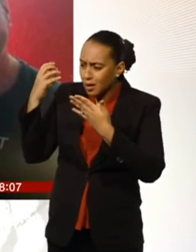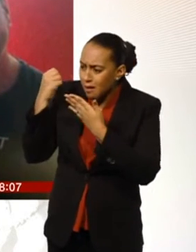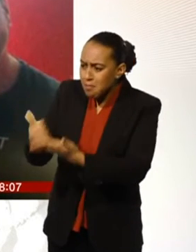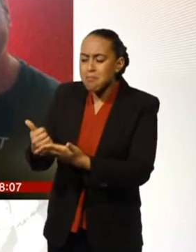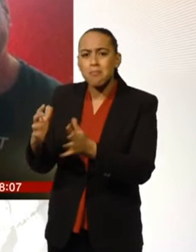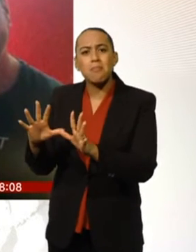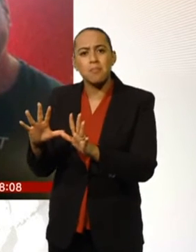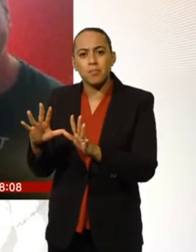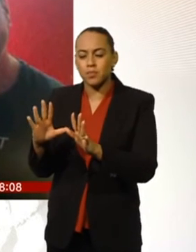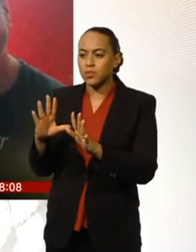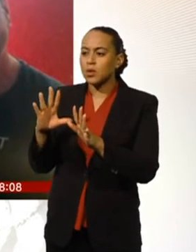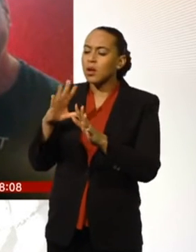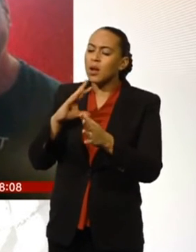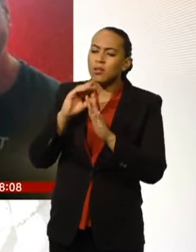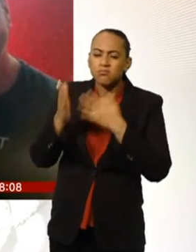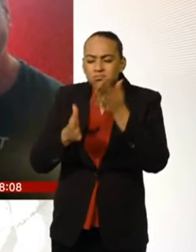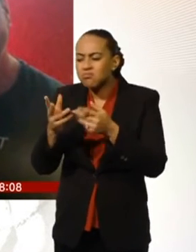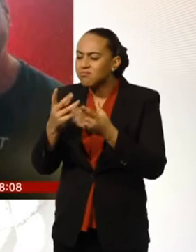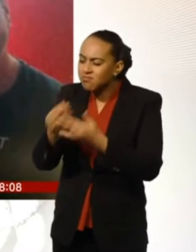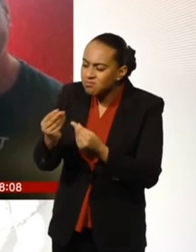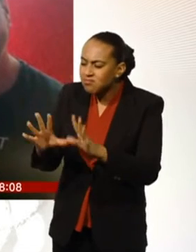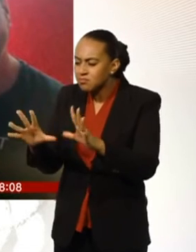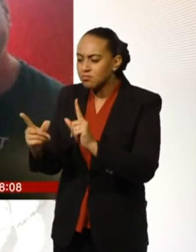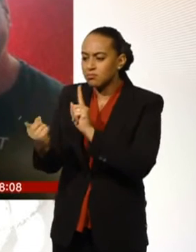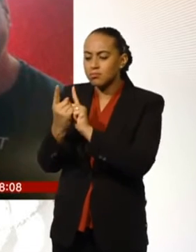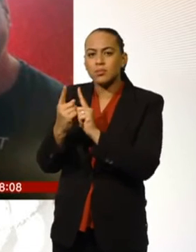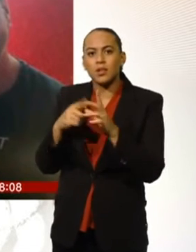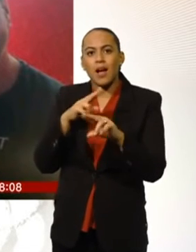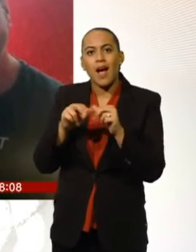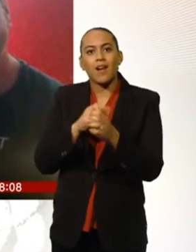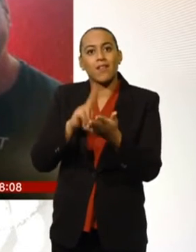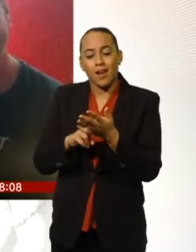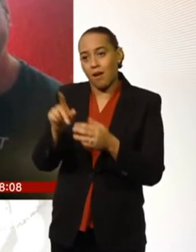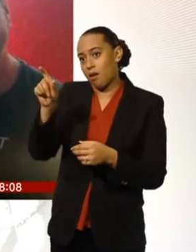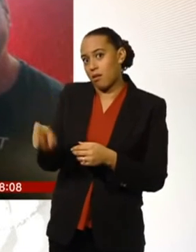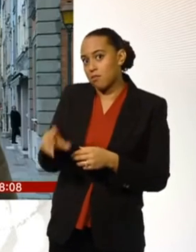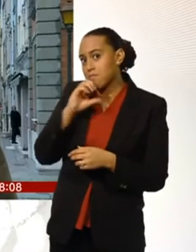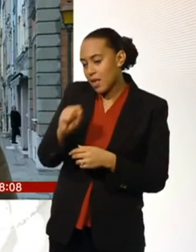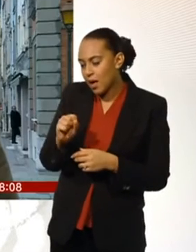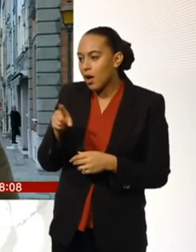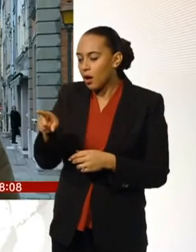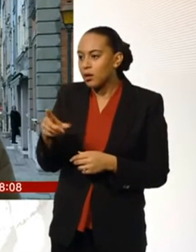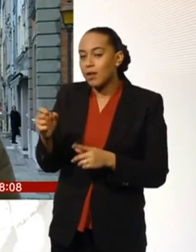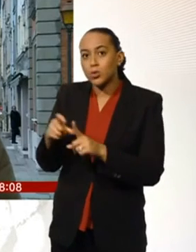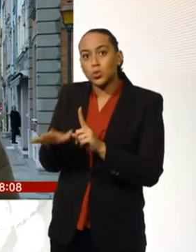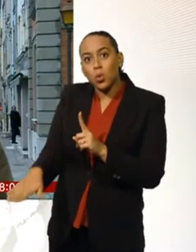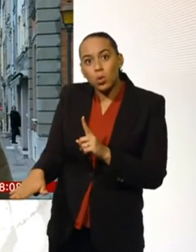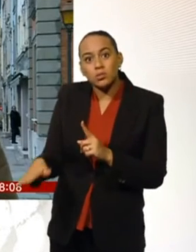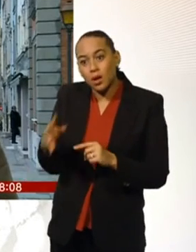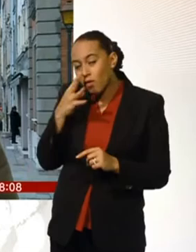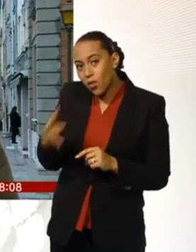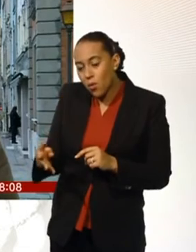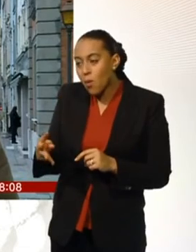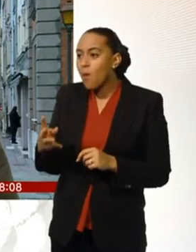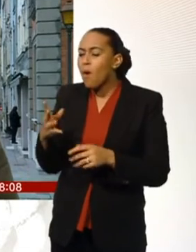working in the camp befriended a number of people, including an Afghan man. Now, this Afghan man tried over and again to persuade